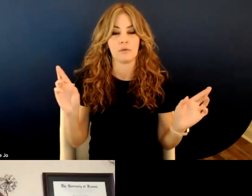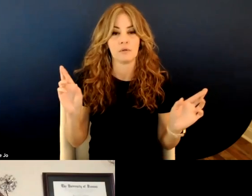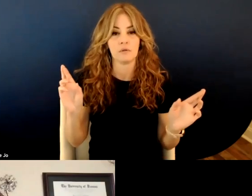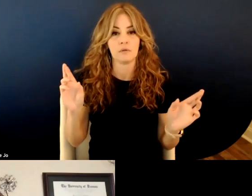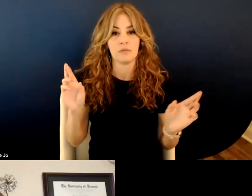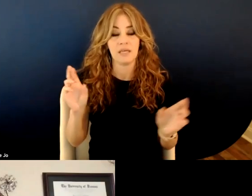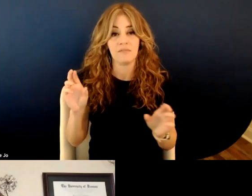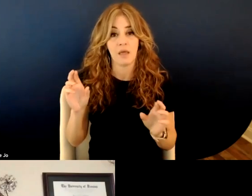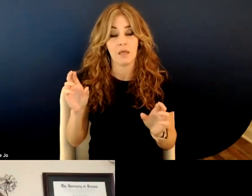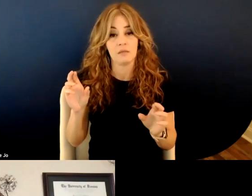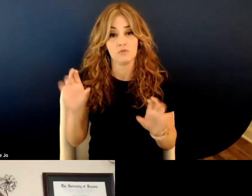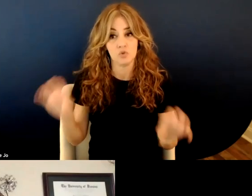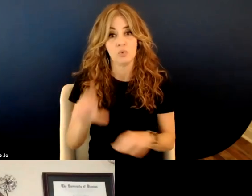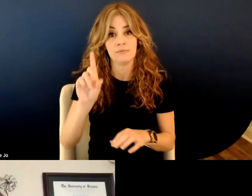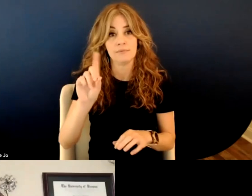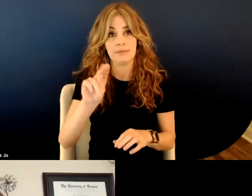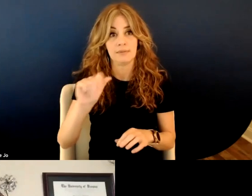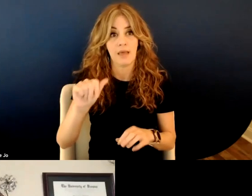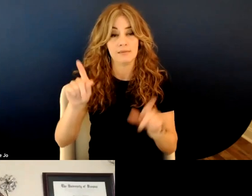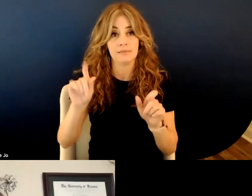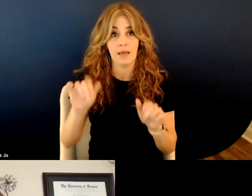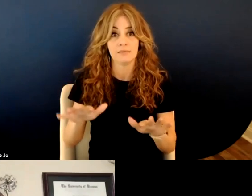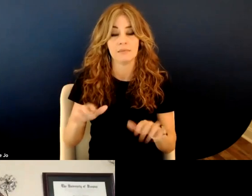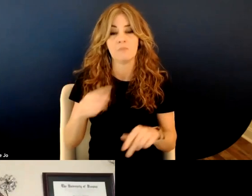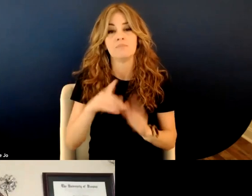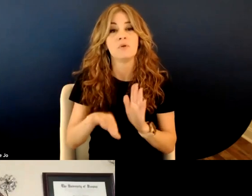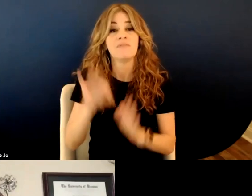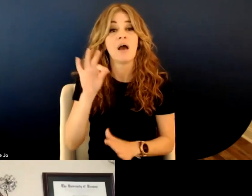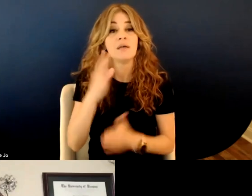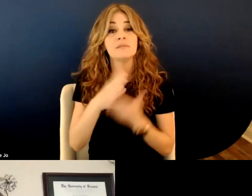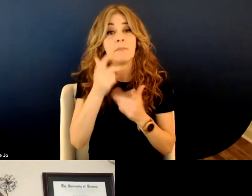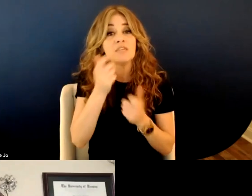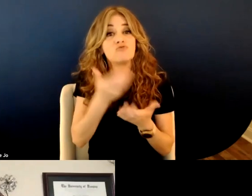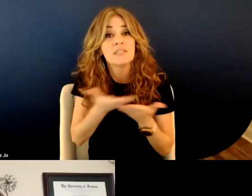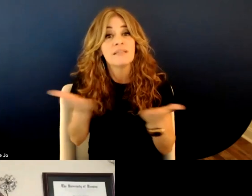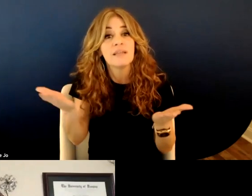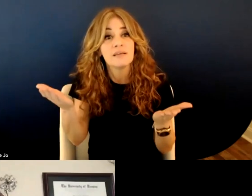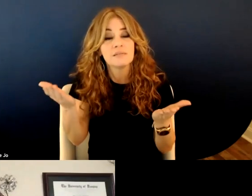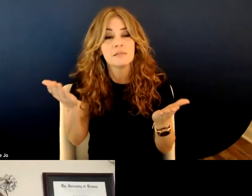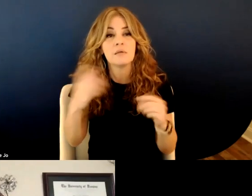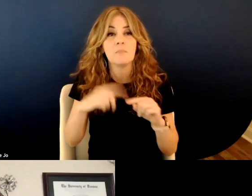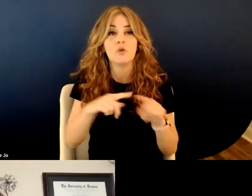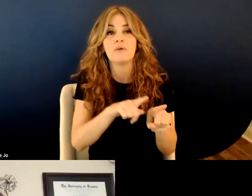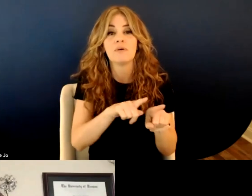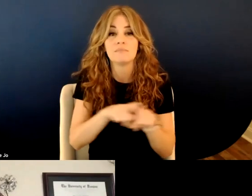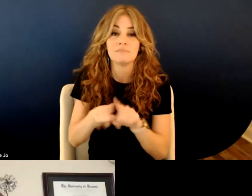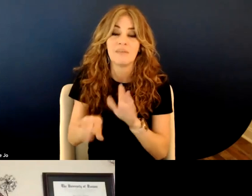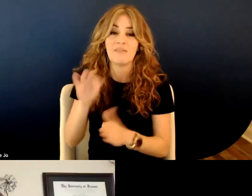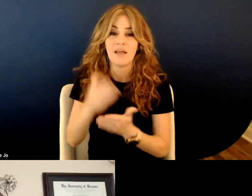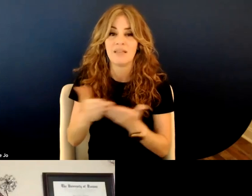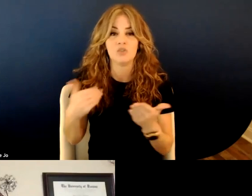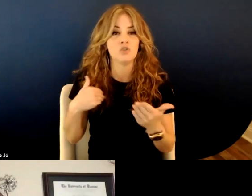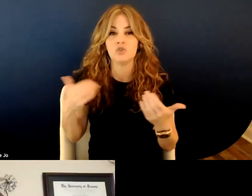DNA route that, um, not only can you find some interesting things, but you can find some things that you really weren't looking